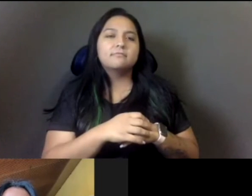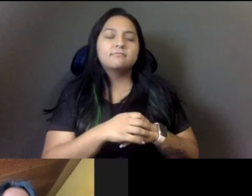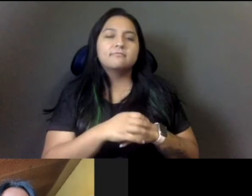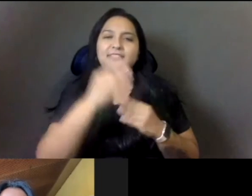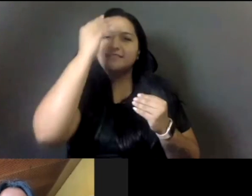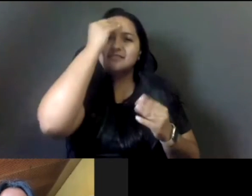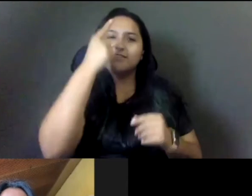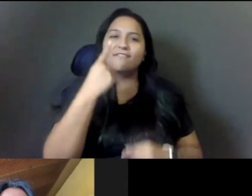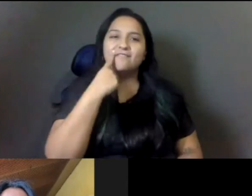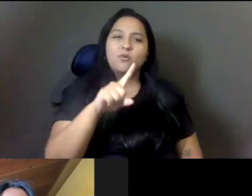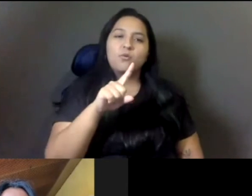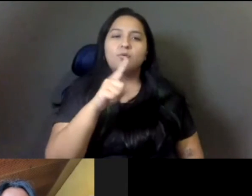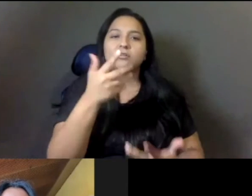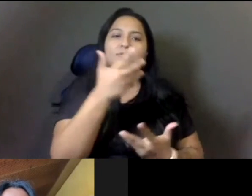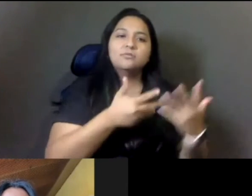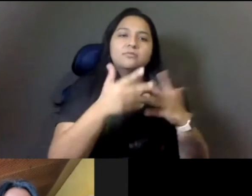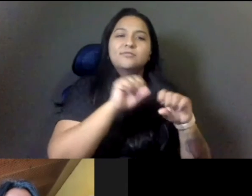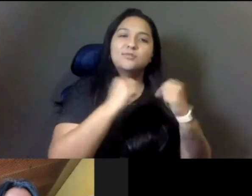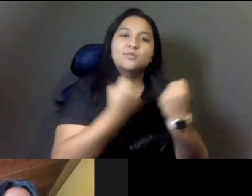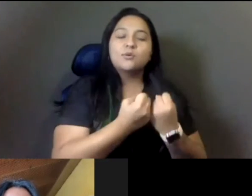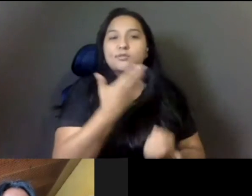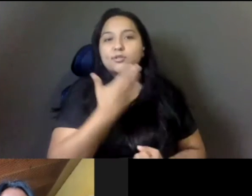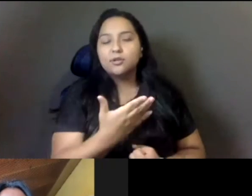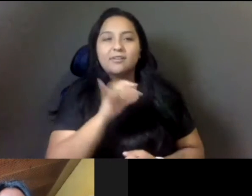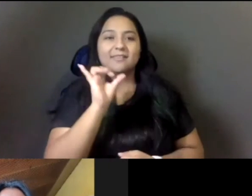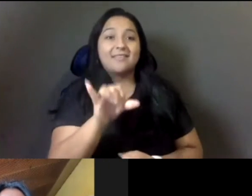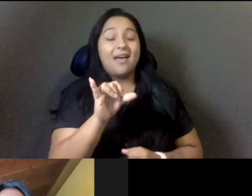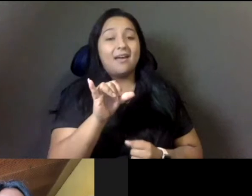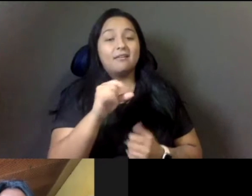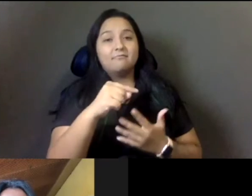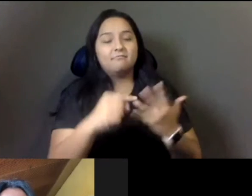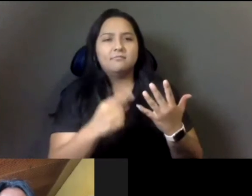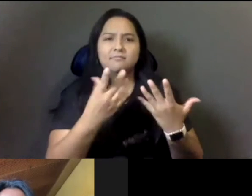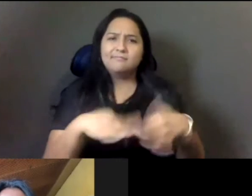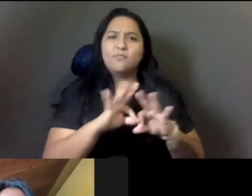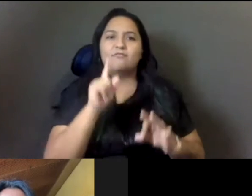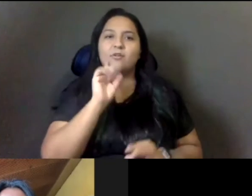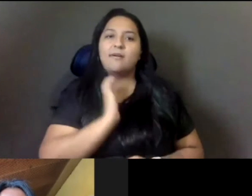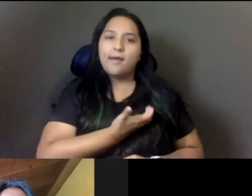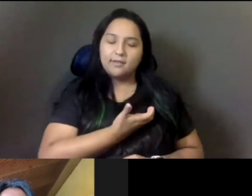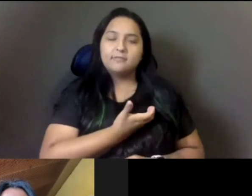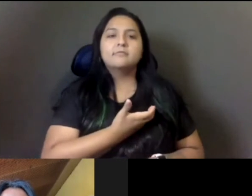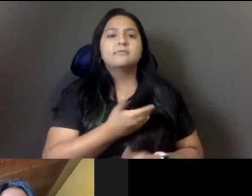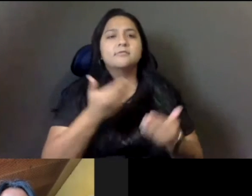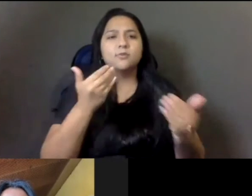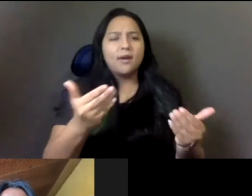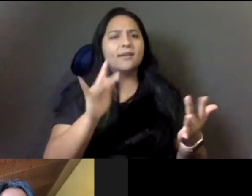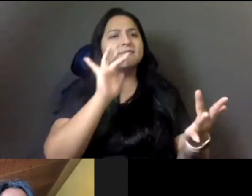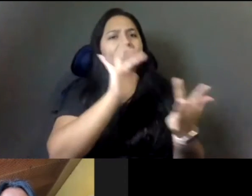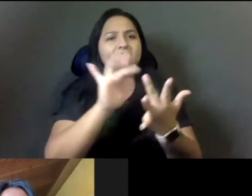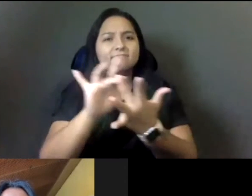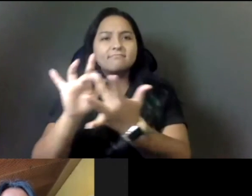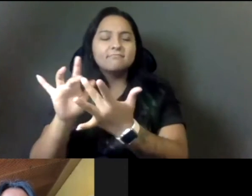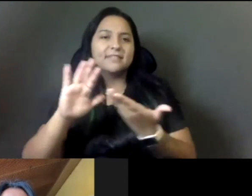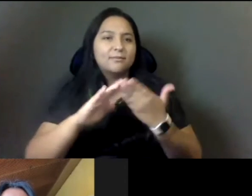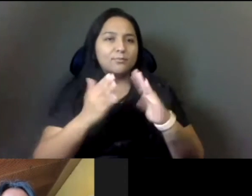us to be able to, uh, use this data to make sure that we are getting out there and talking to our communities. And I just think it's, uh,